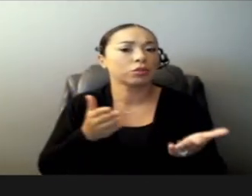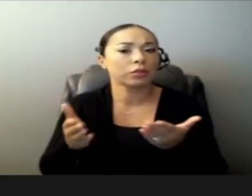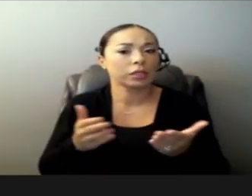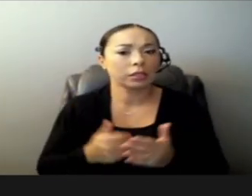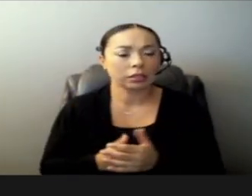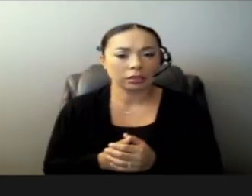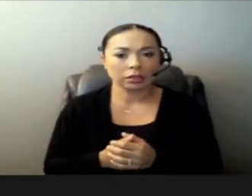Thank